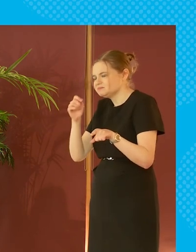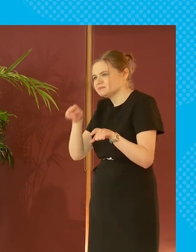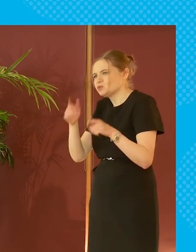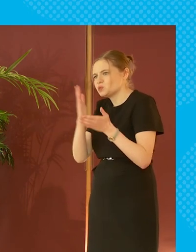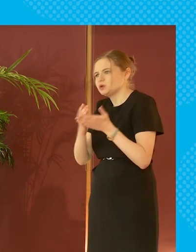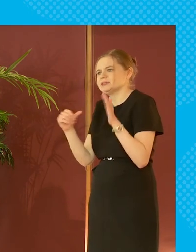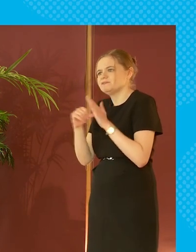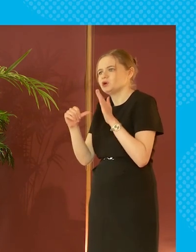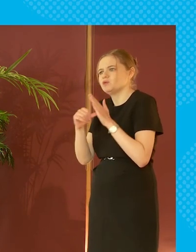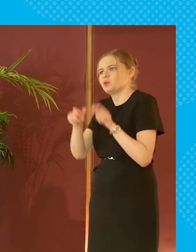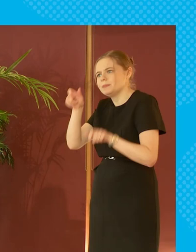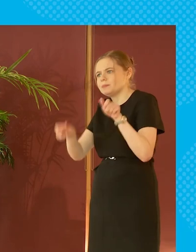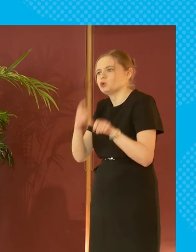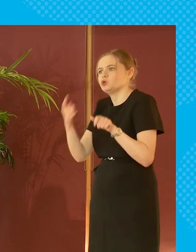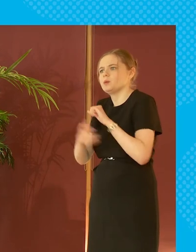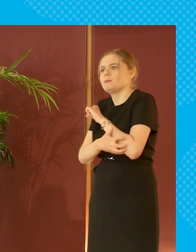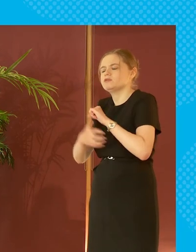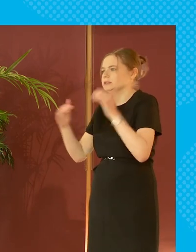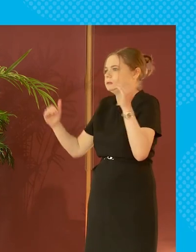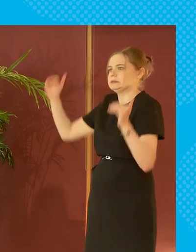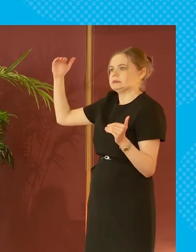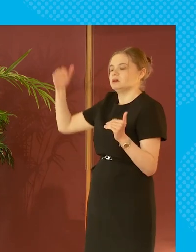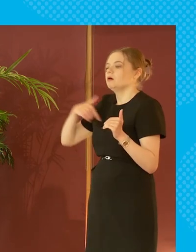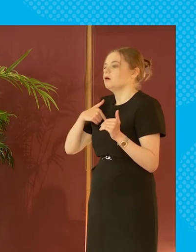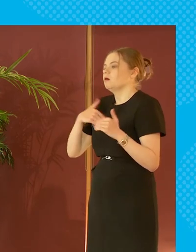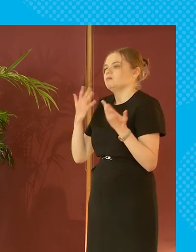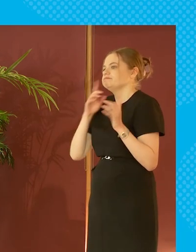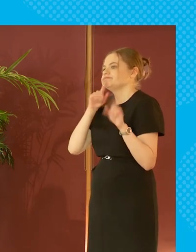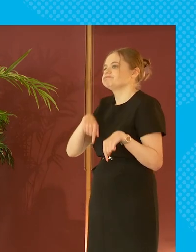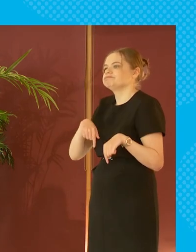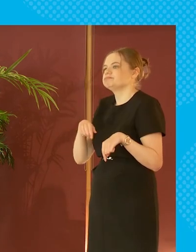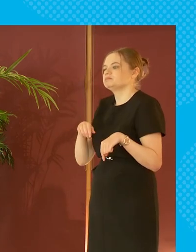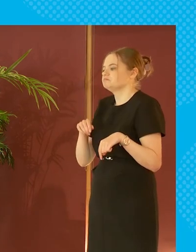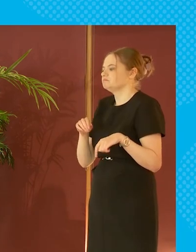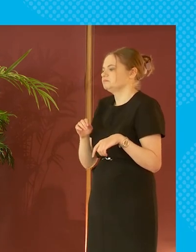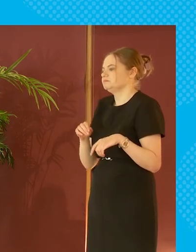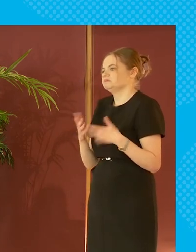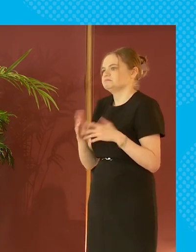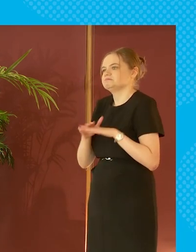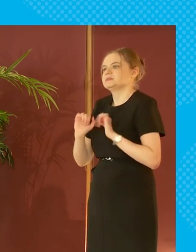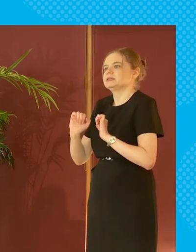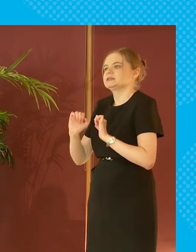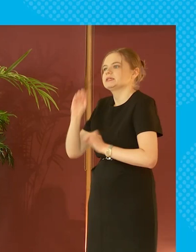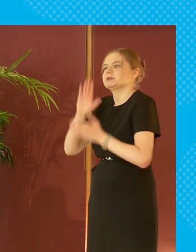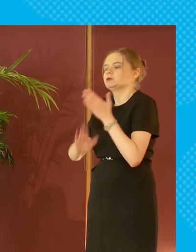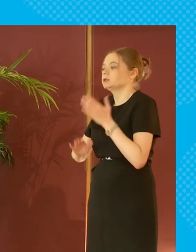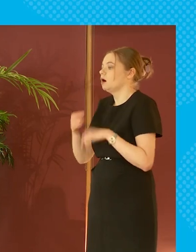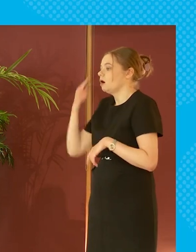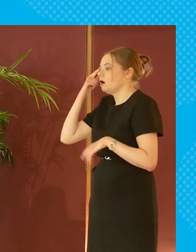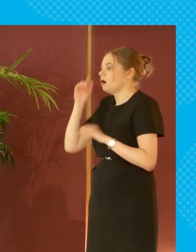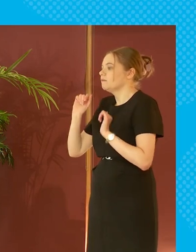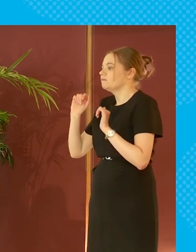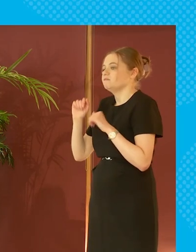little and how difficult it is for people because it's completely out with his experience if he can think nothing of spending 12 000